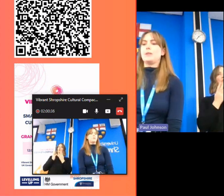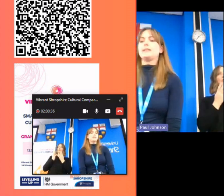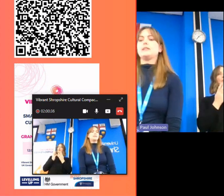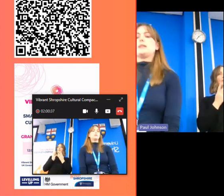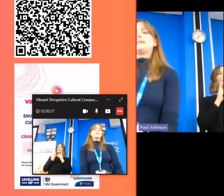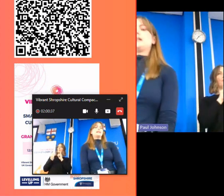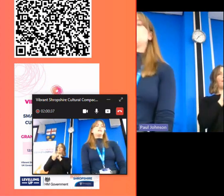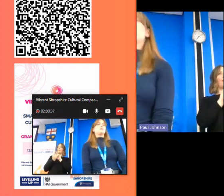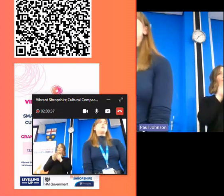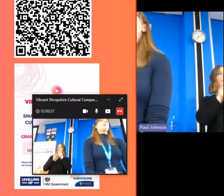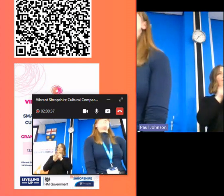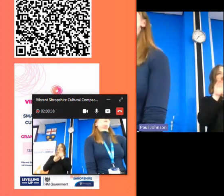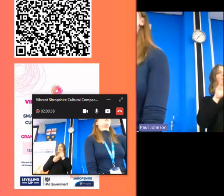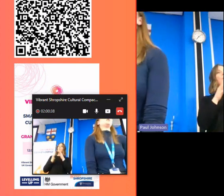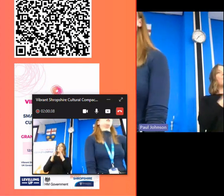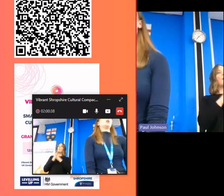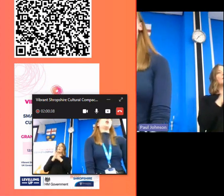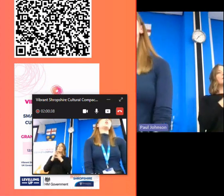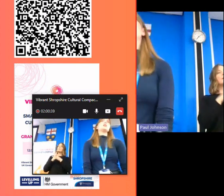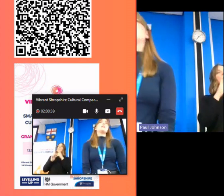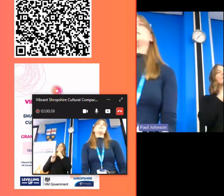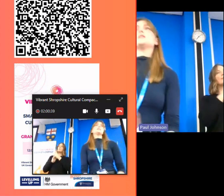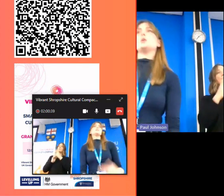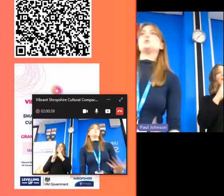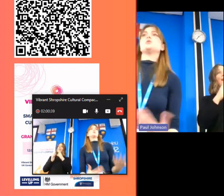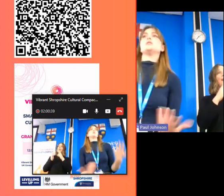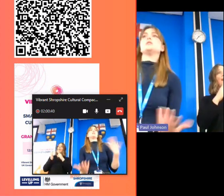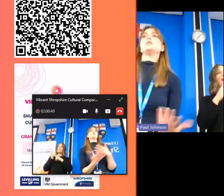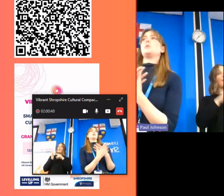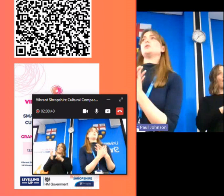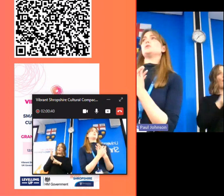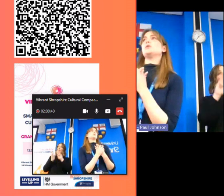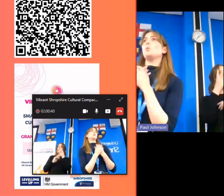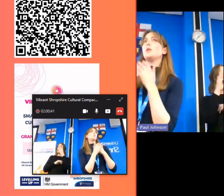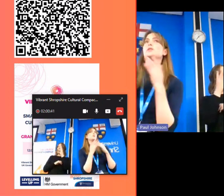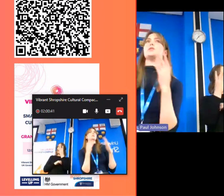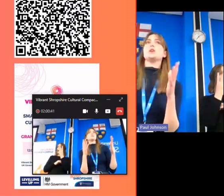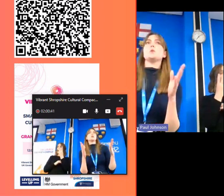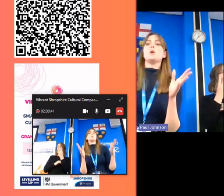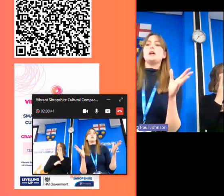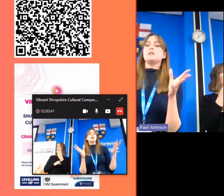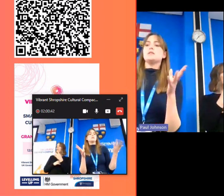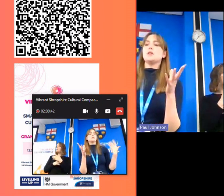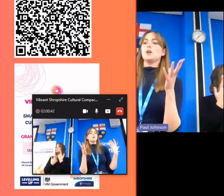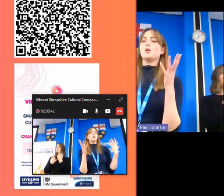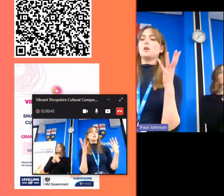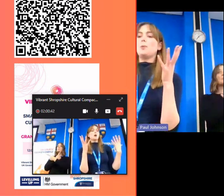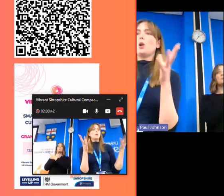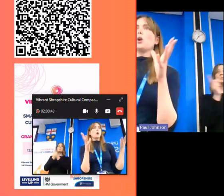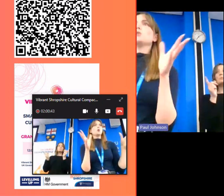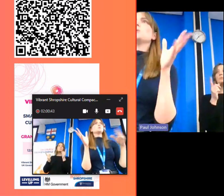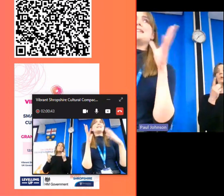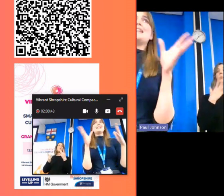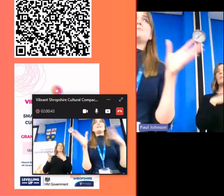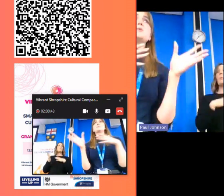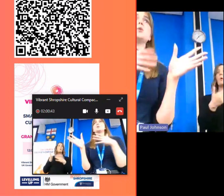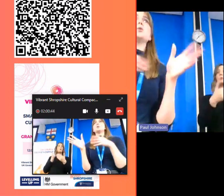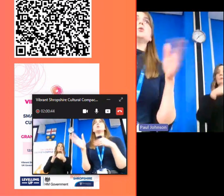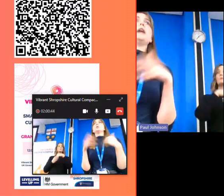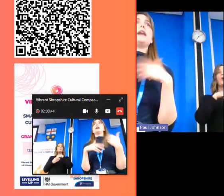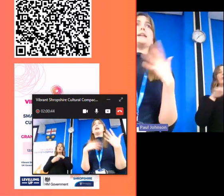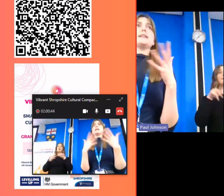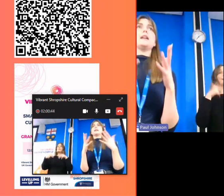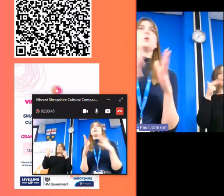wednesday wednesday the 22nd of november at three o'clock this is an opportunity for anyone that wants to to come along onto a